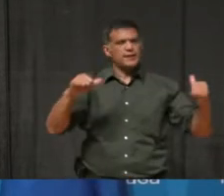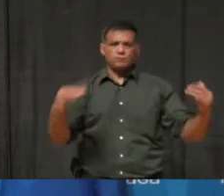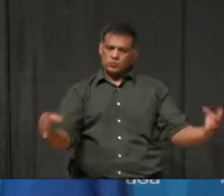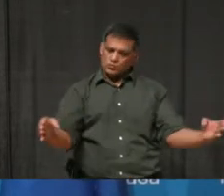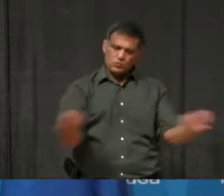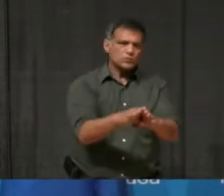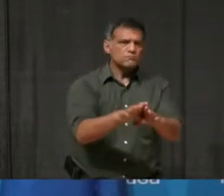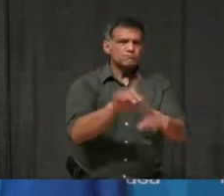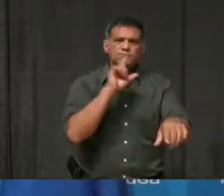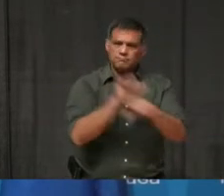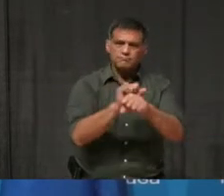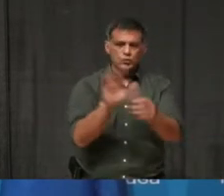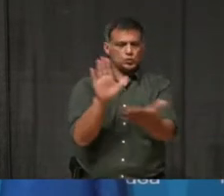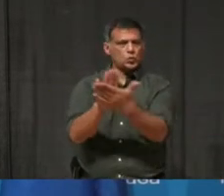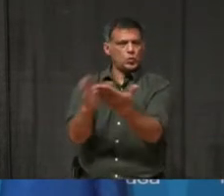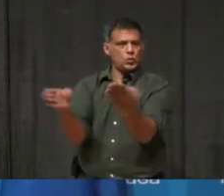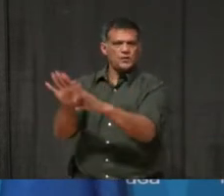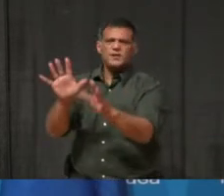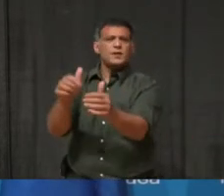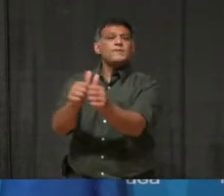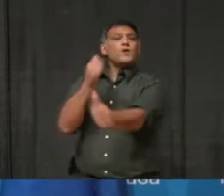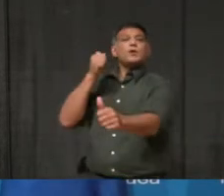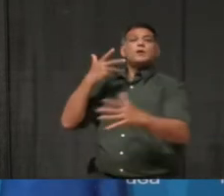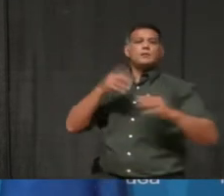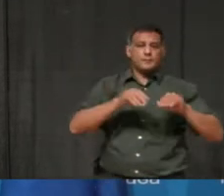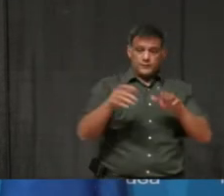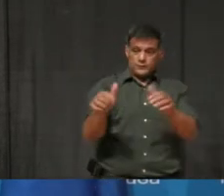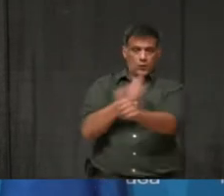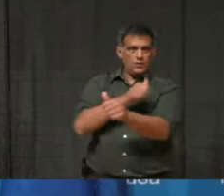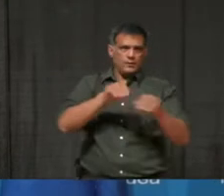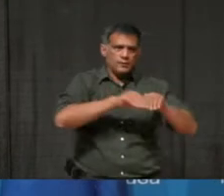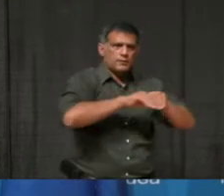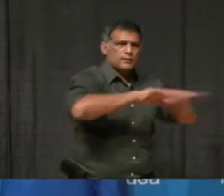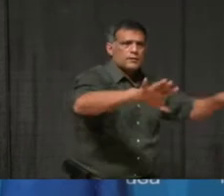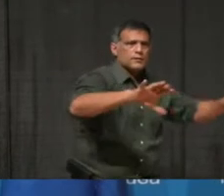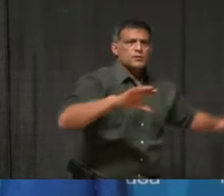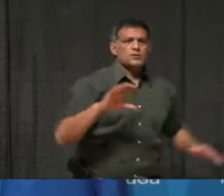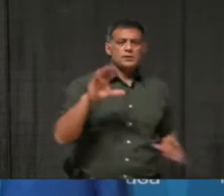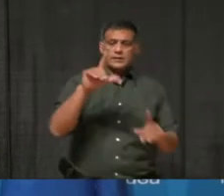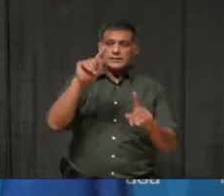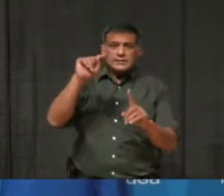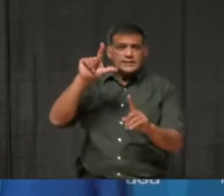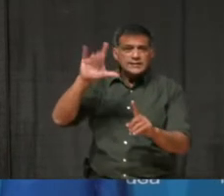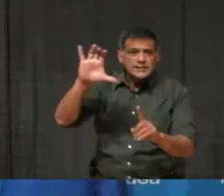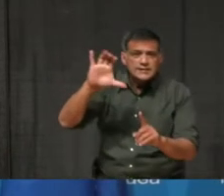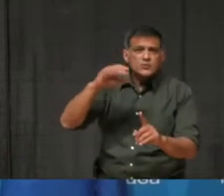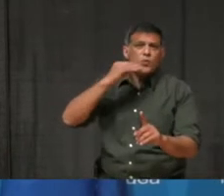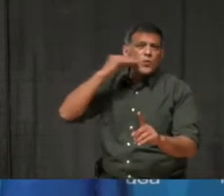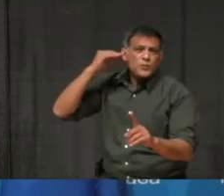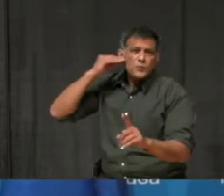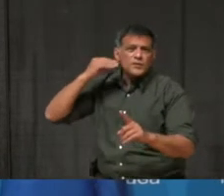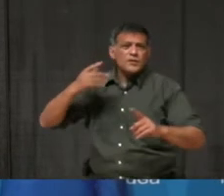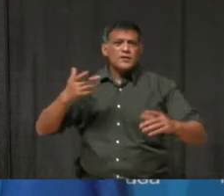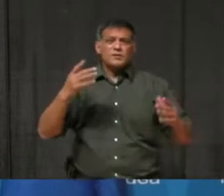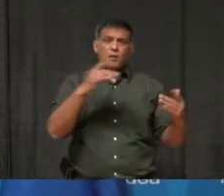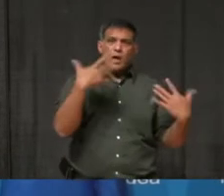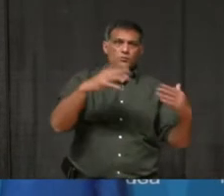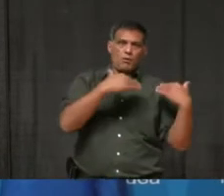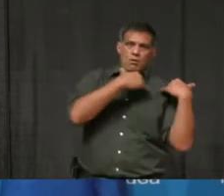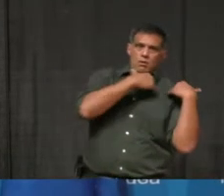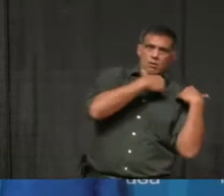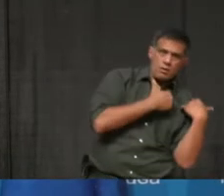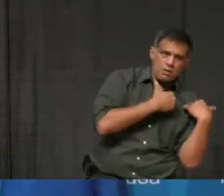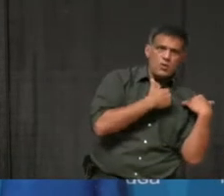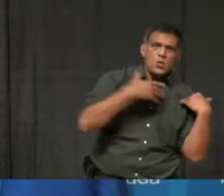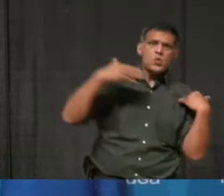avoid further spread to our long-term care homes, and to avoid overburdening our already-at